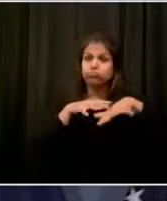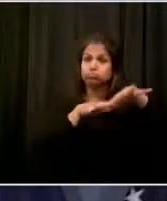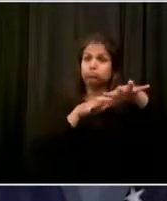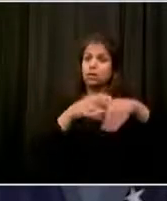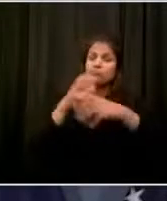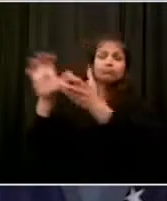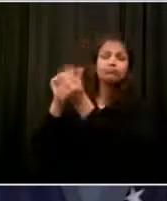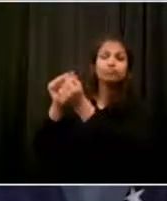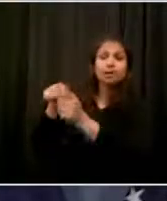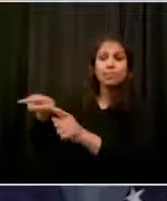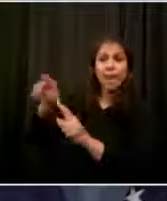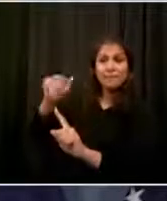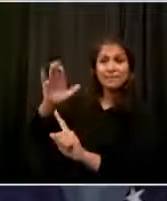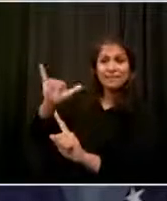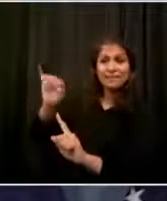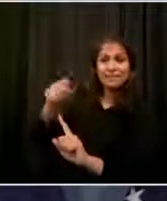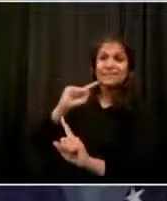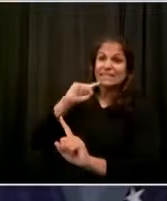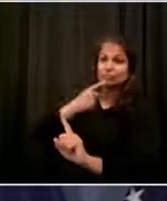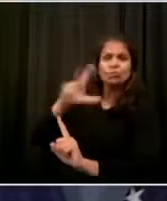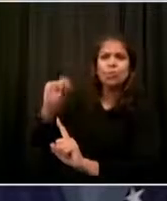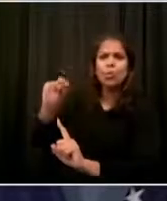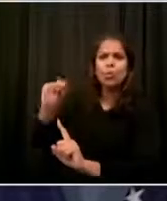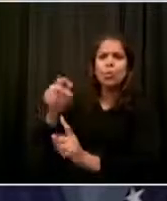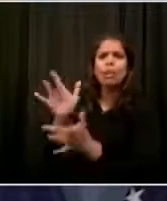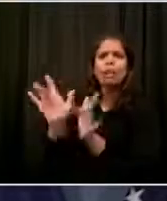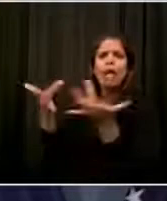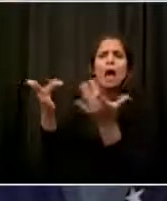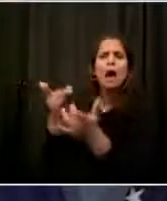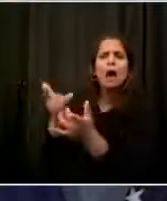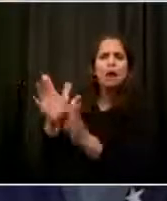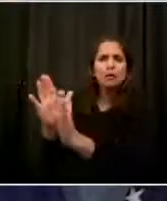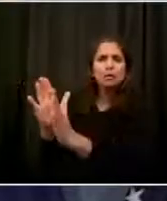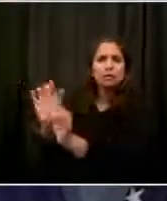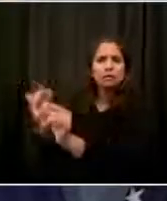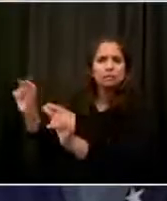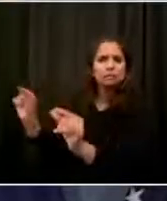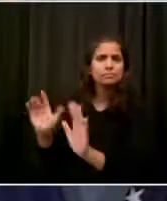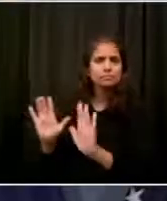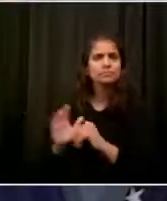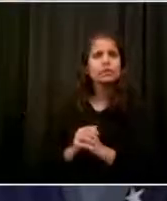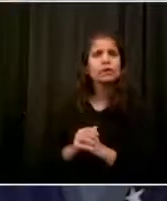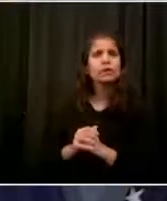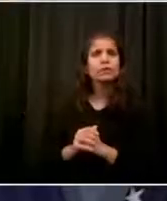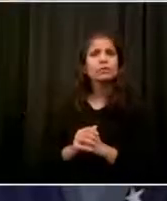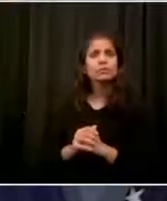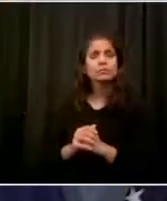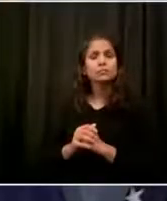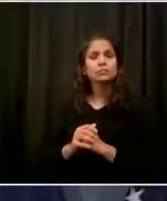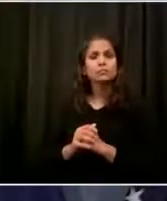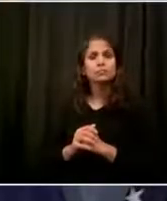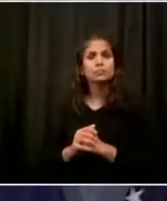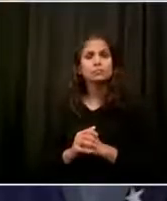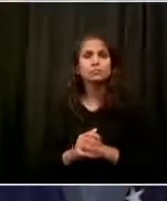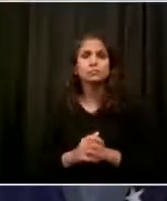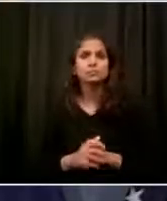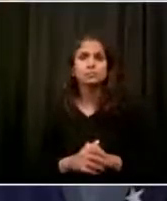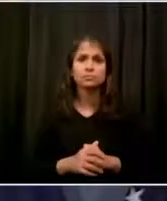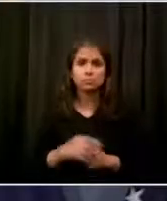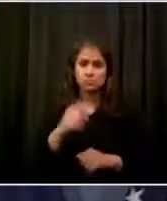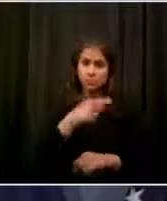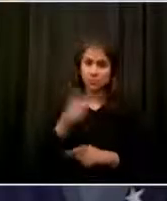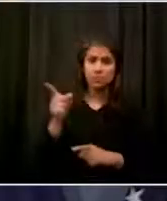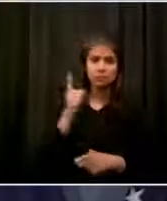first few days, and that now, of course, communities all over the city, small business owners, big business owners,